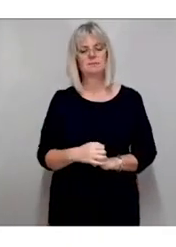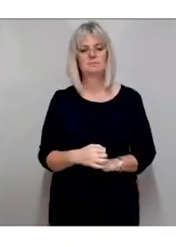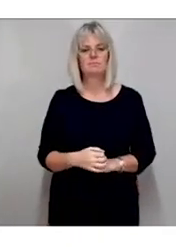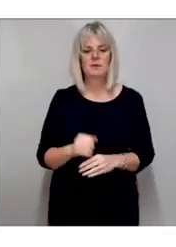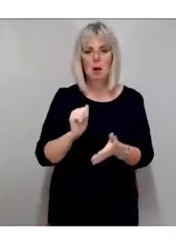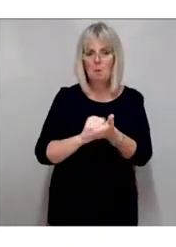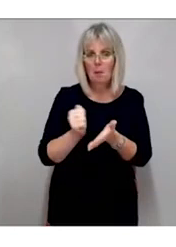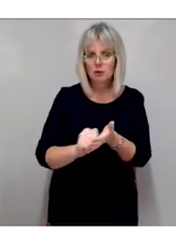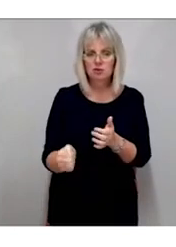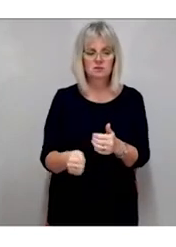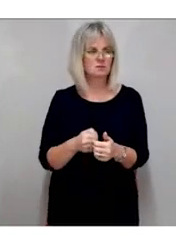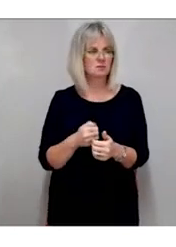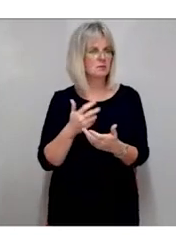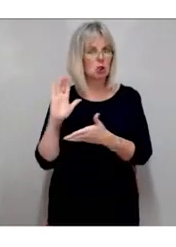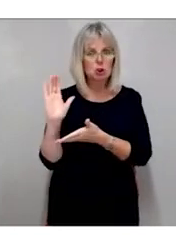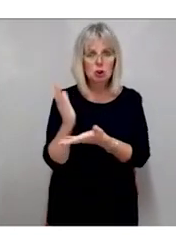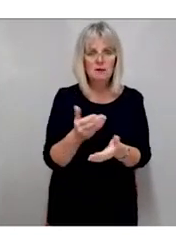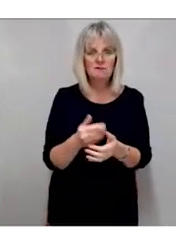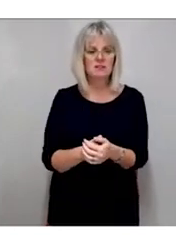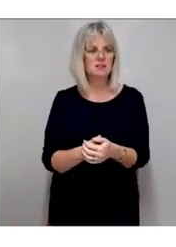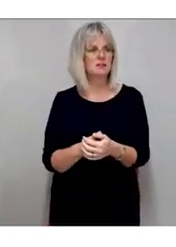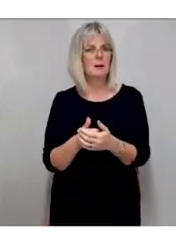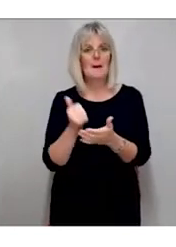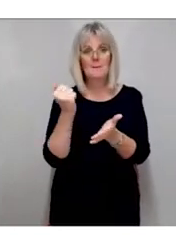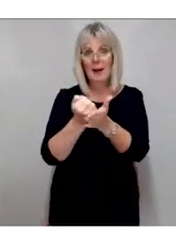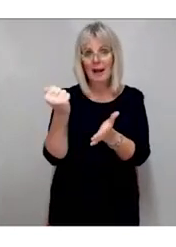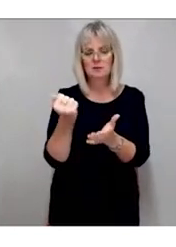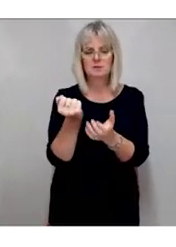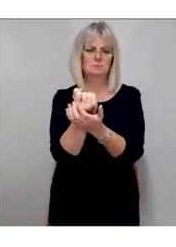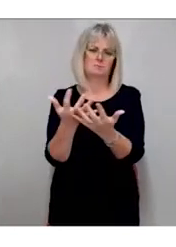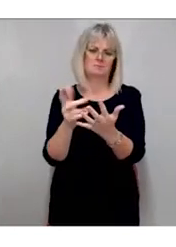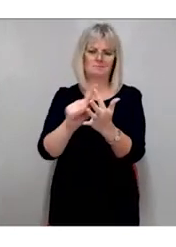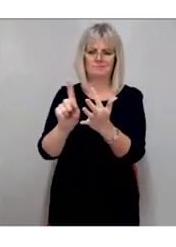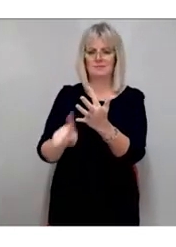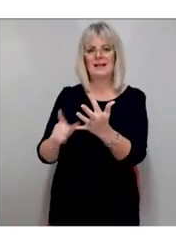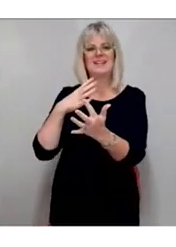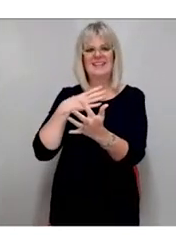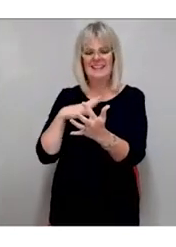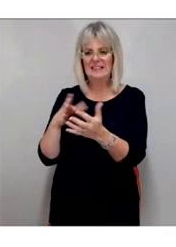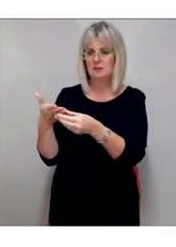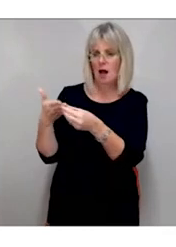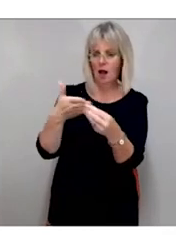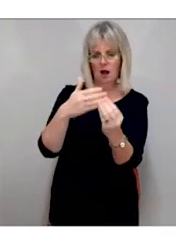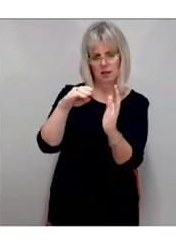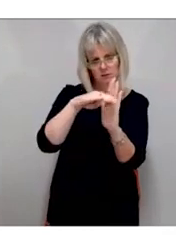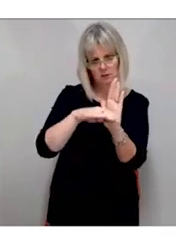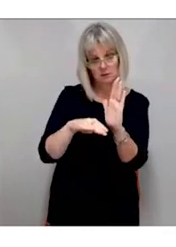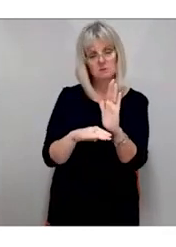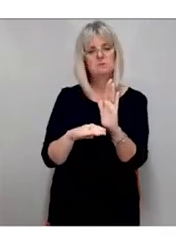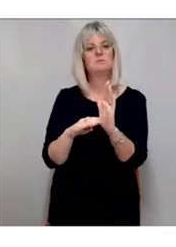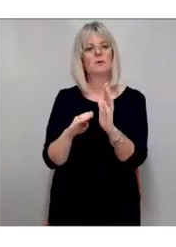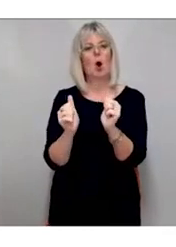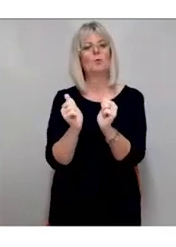and many other organisations need guidance on the most appropriate way to make accommodations and provide